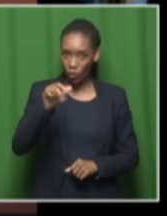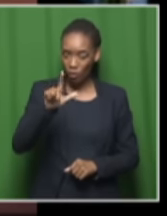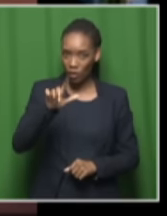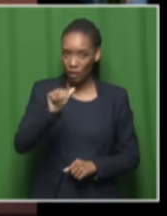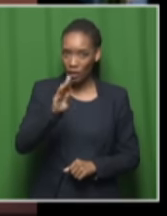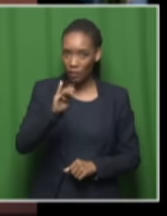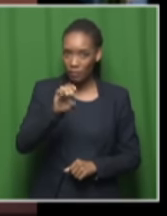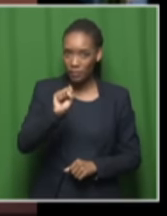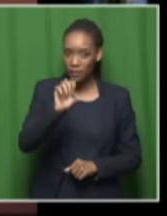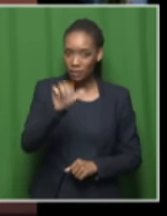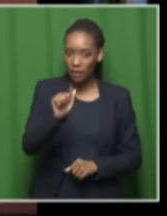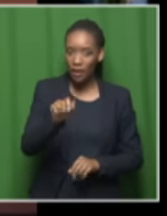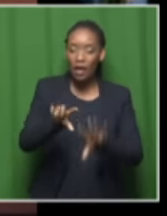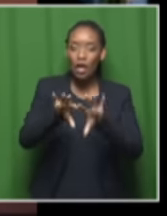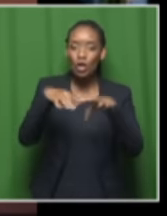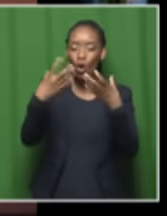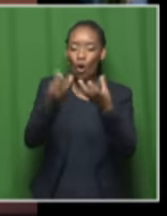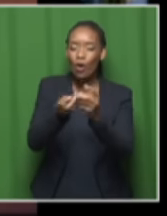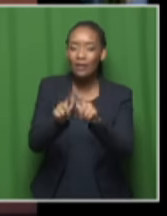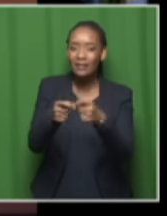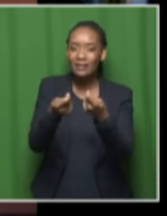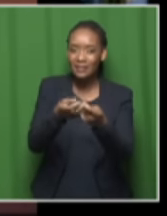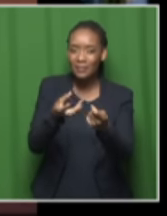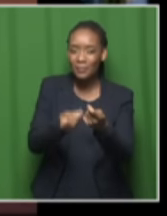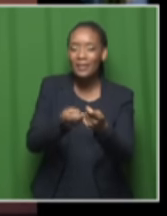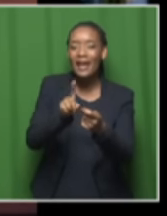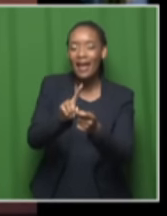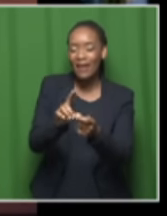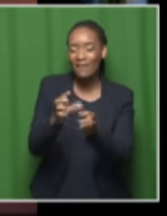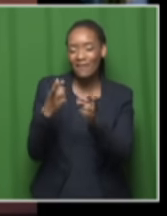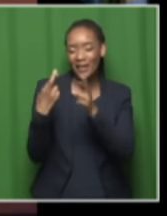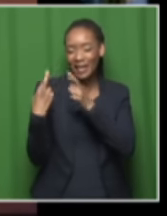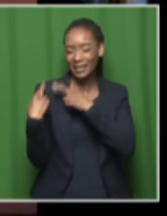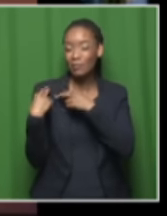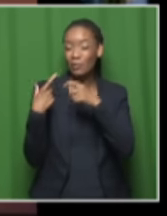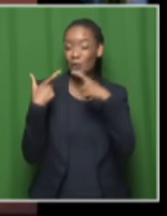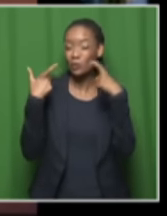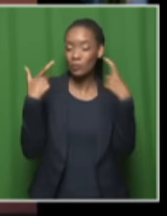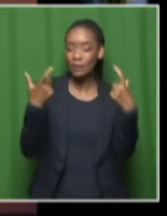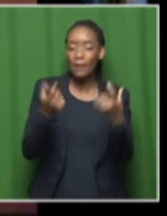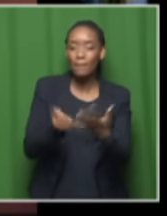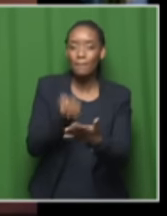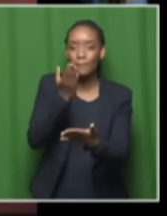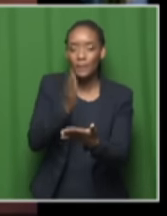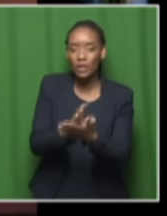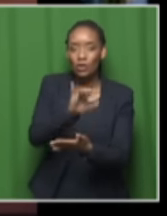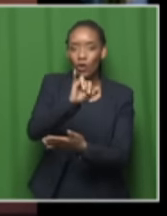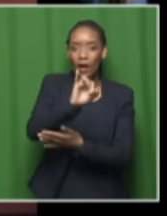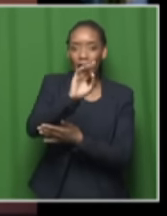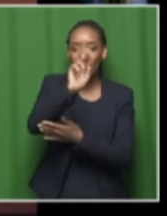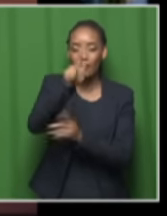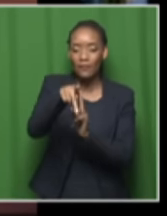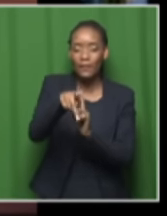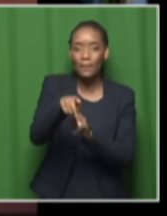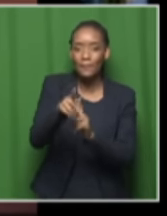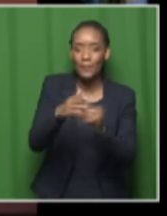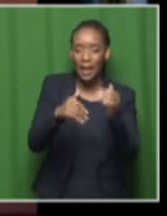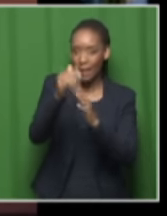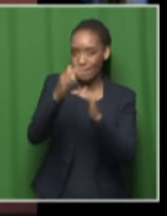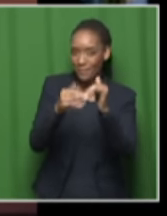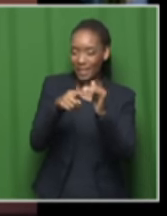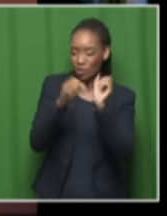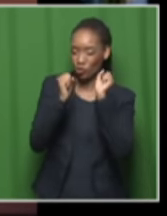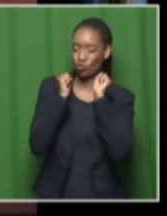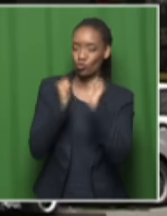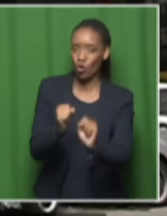task of ensuring that they build a strong ifp which has to live for many many other